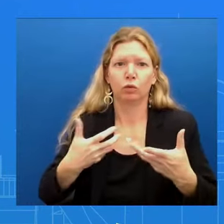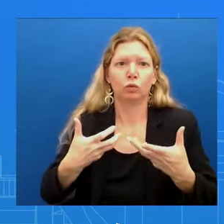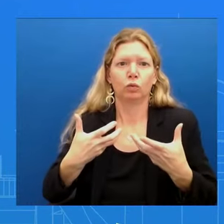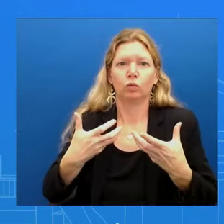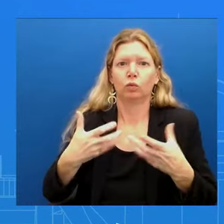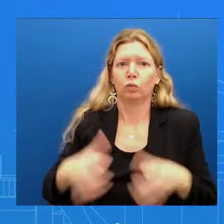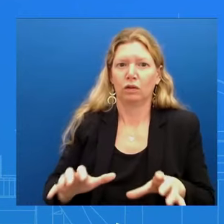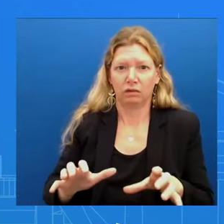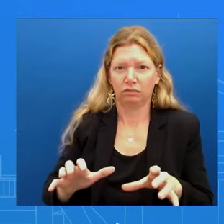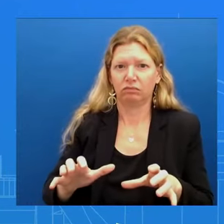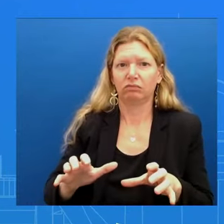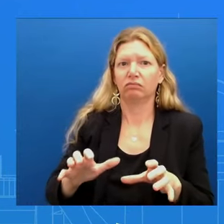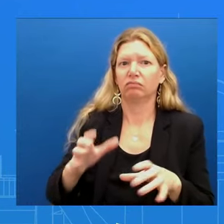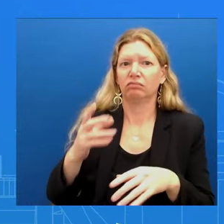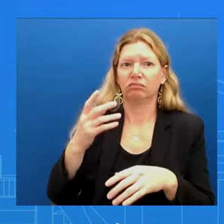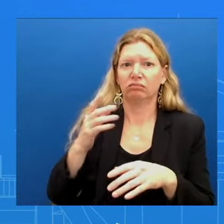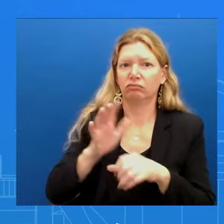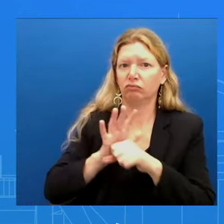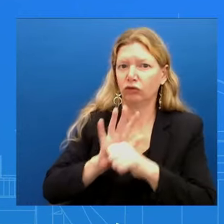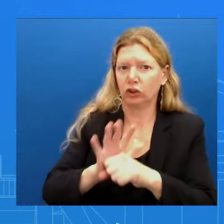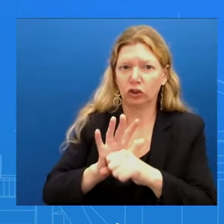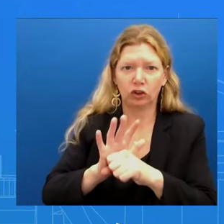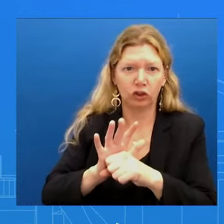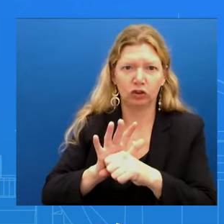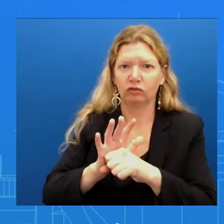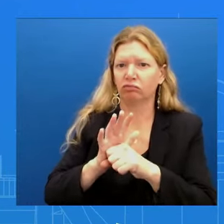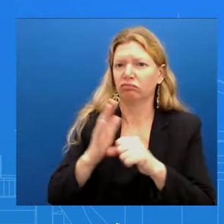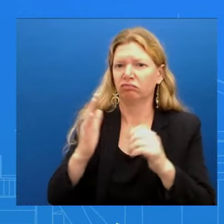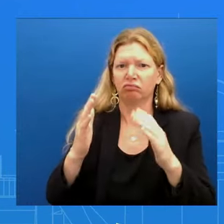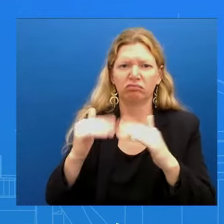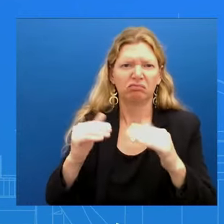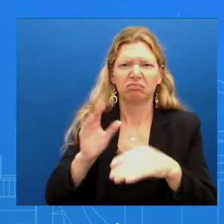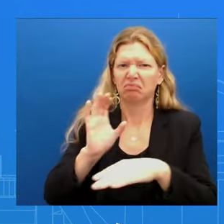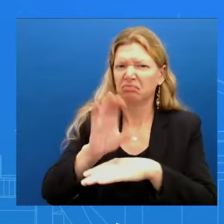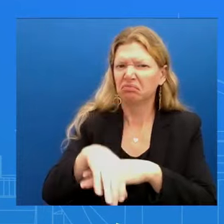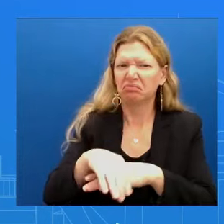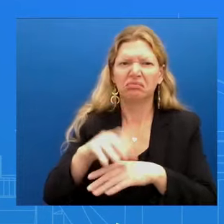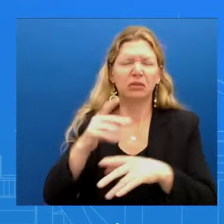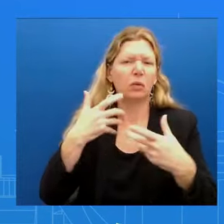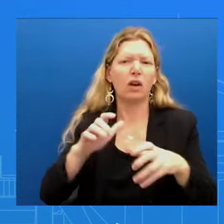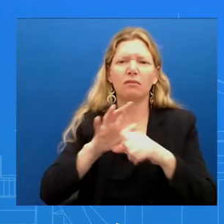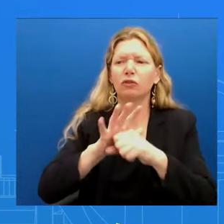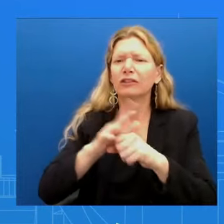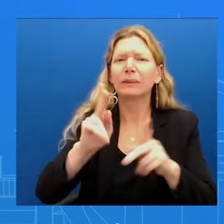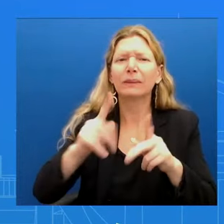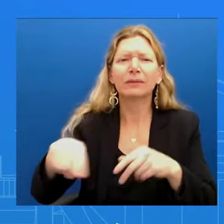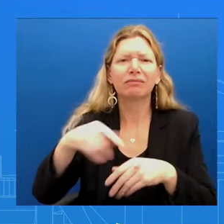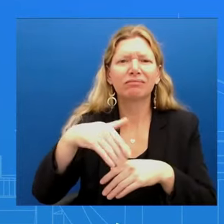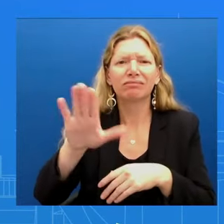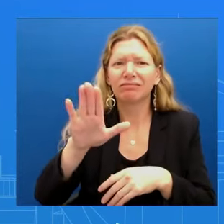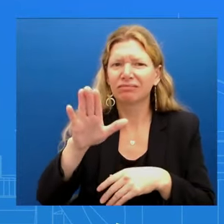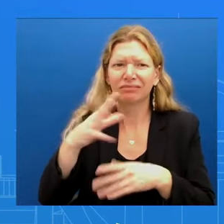If there are people that need to leave that are not Palestinians and want to leave, obviously we're working with Egypt to do that